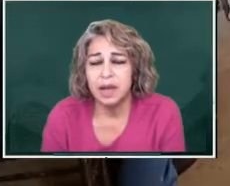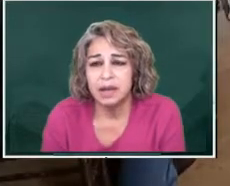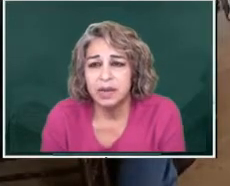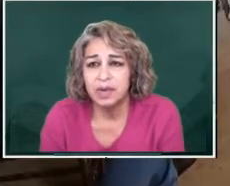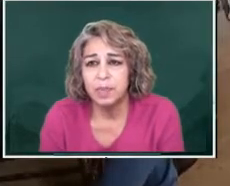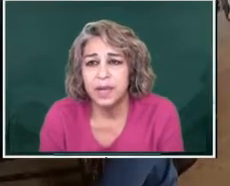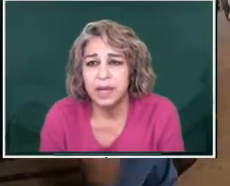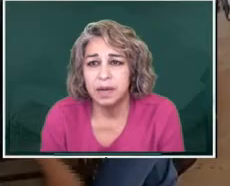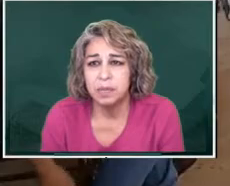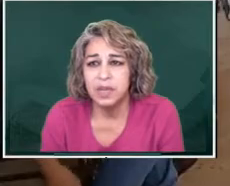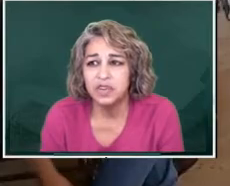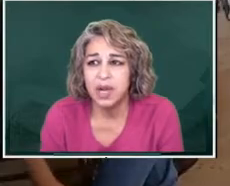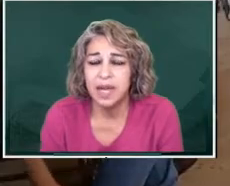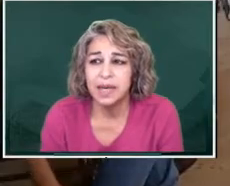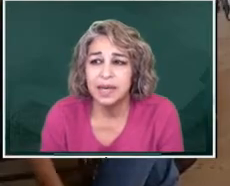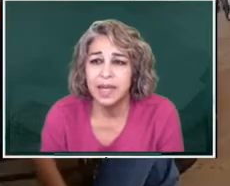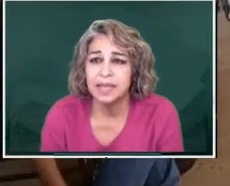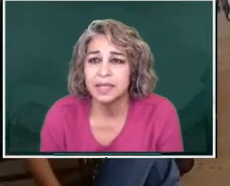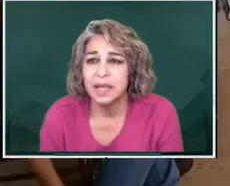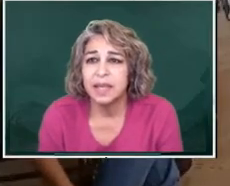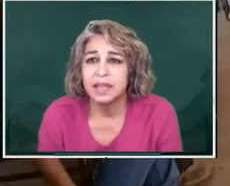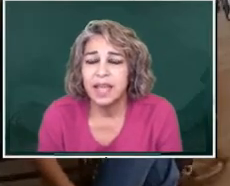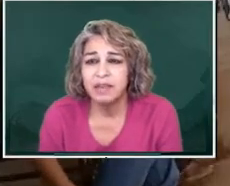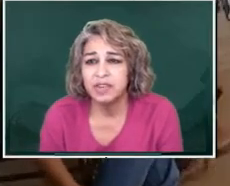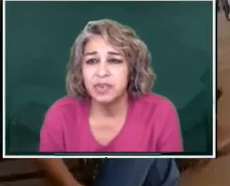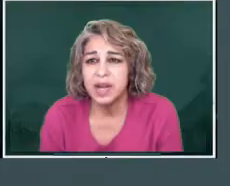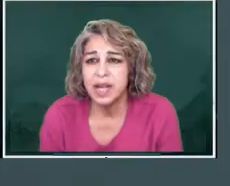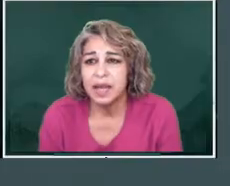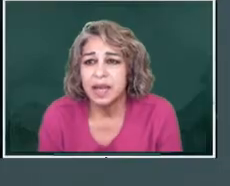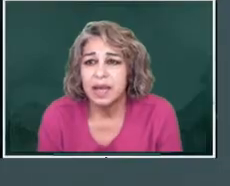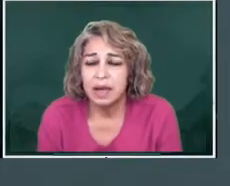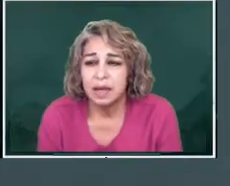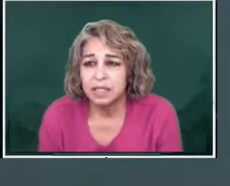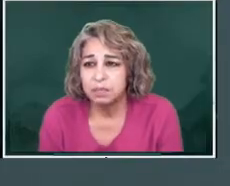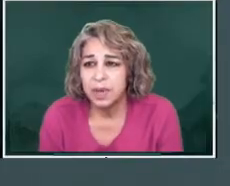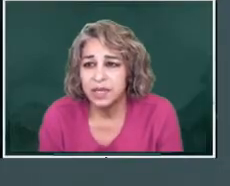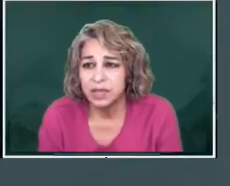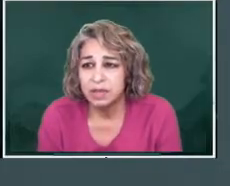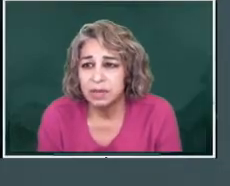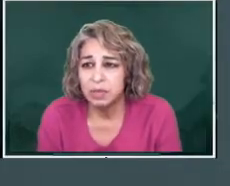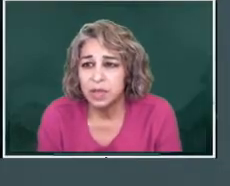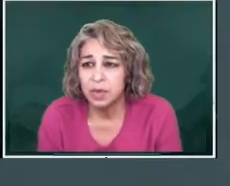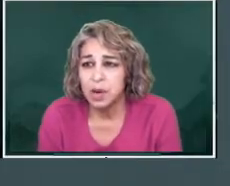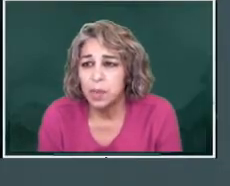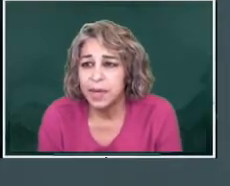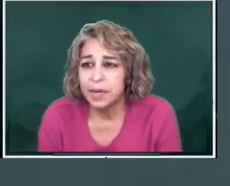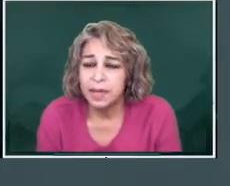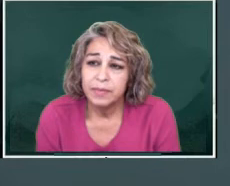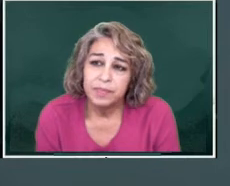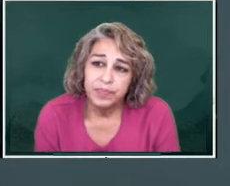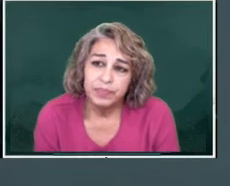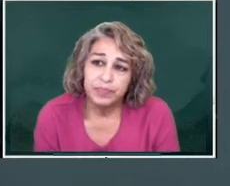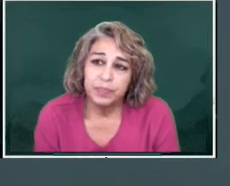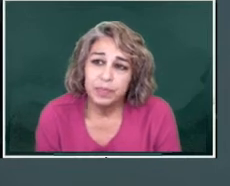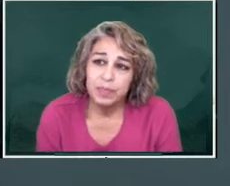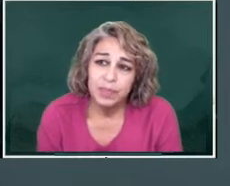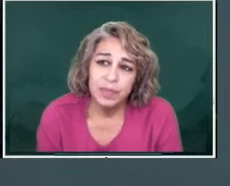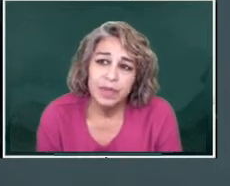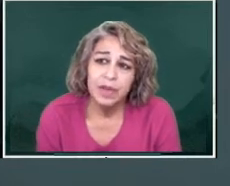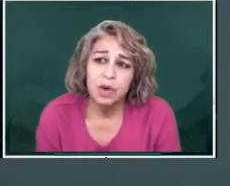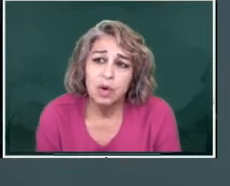in Neuropan and Michoacan? Yes, they have a treaty special with Neuropan.